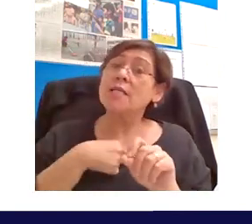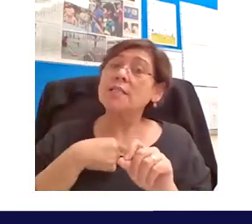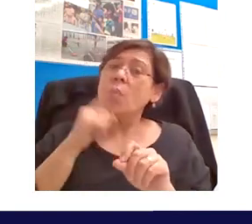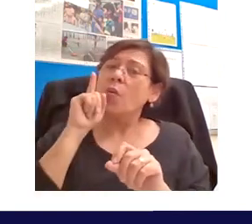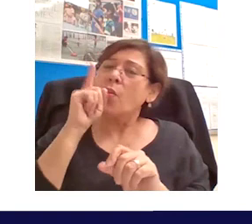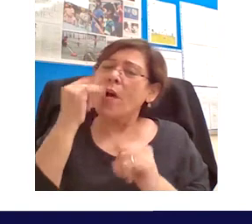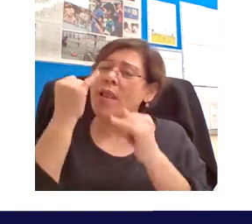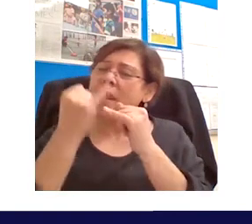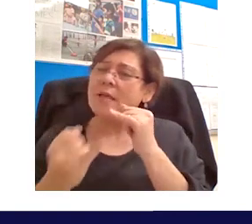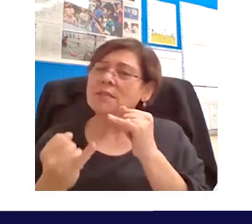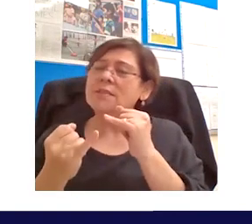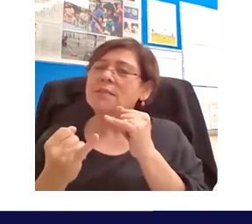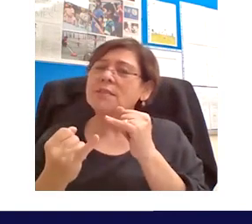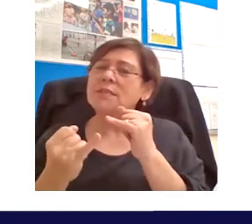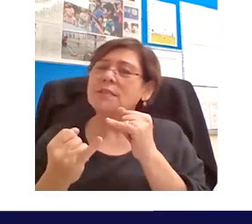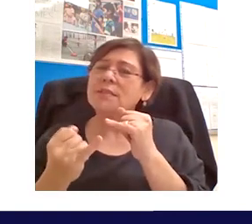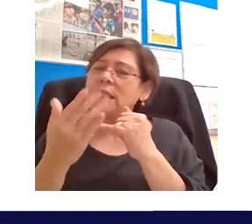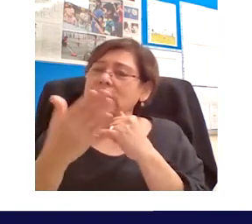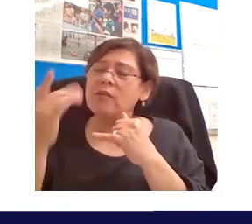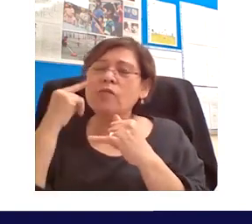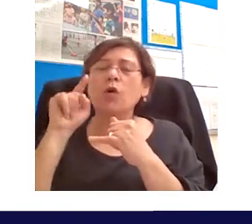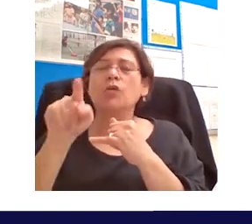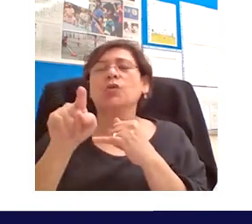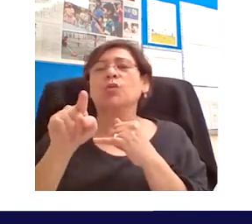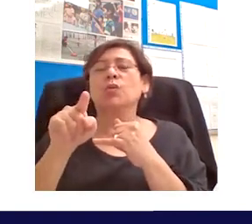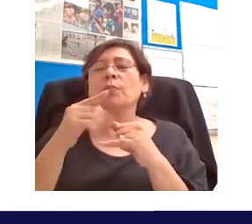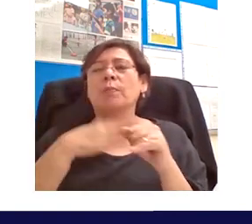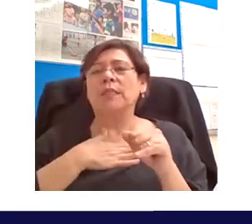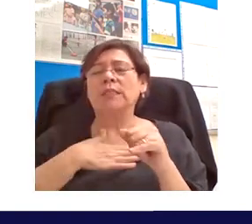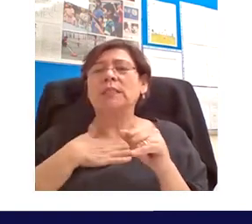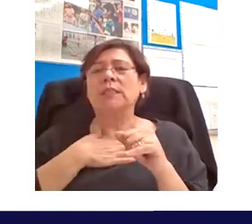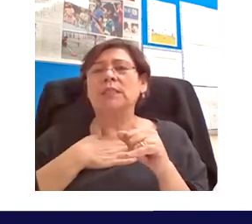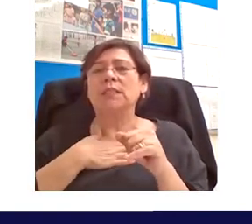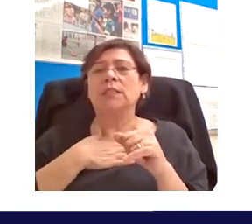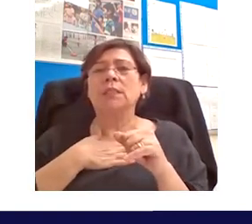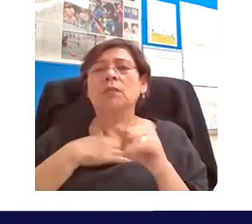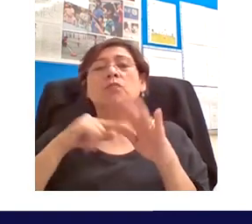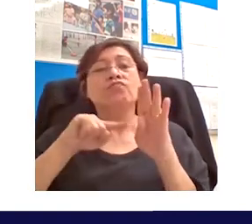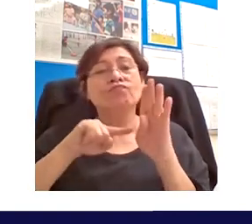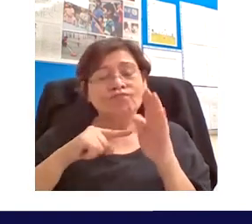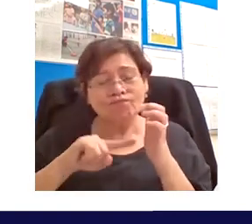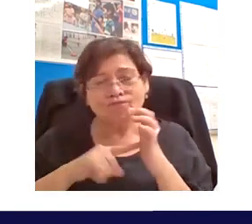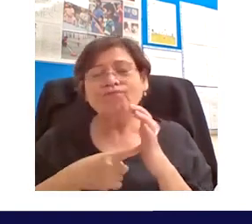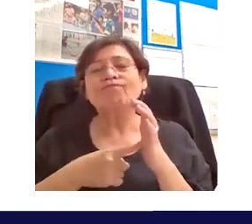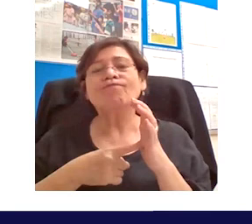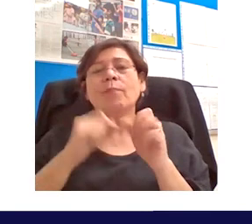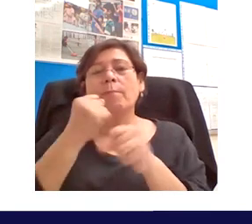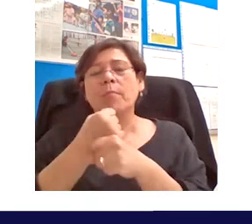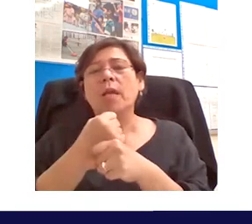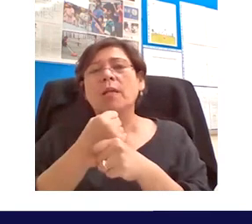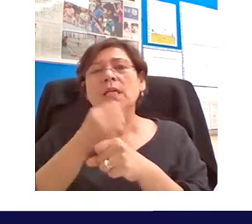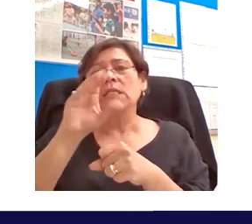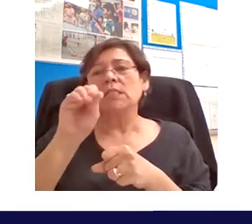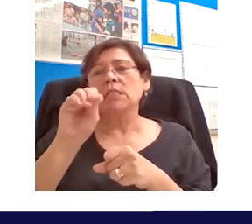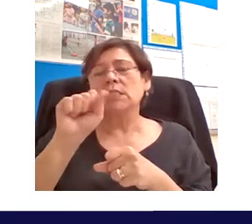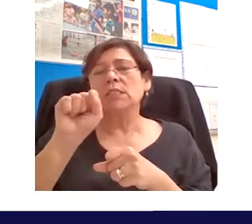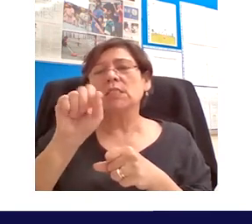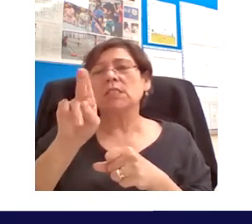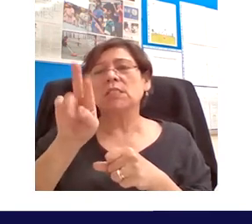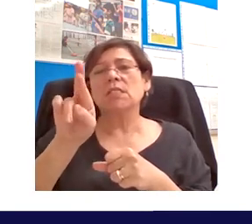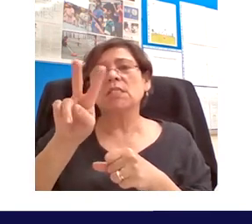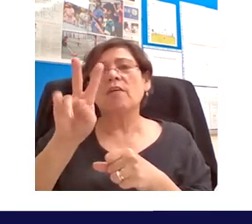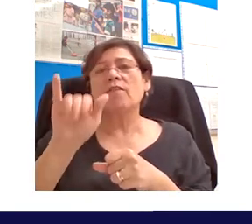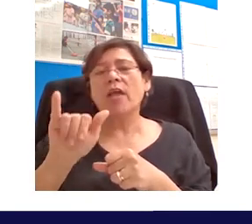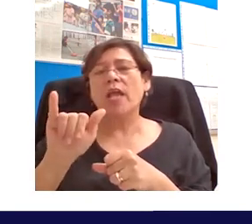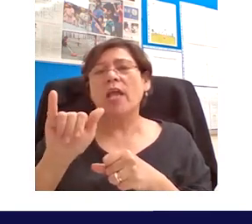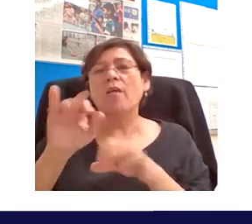last task for you um we've created a survey form and we'd really appreciate your feedback on how you found